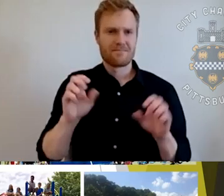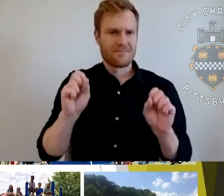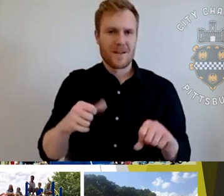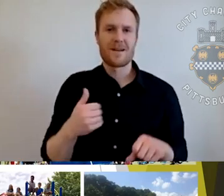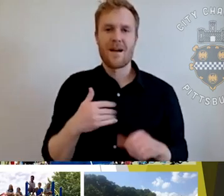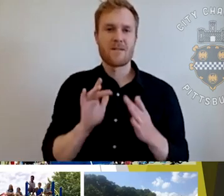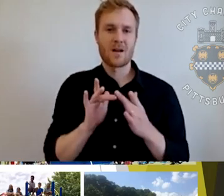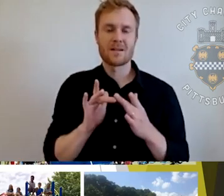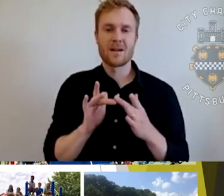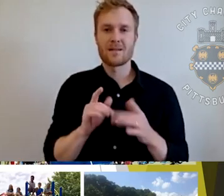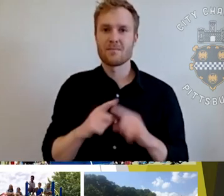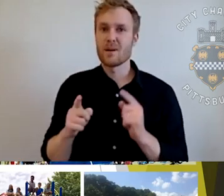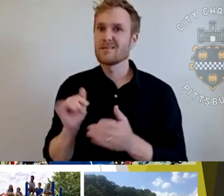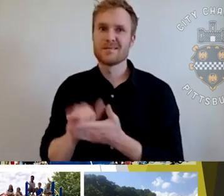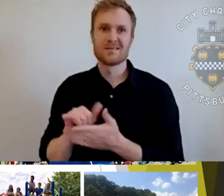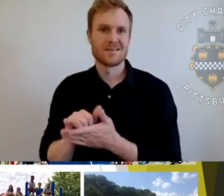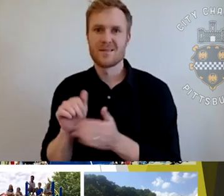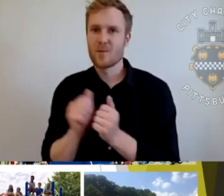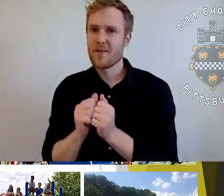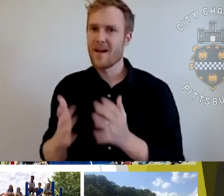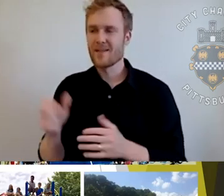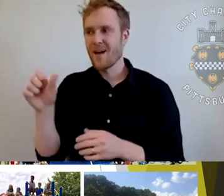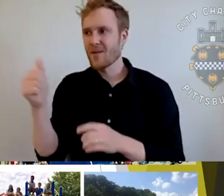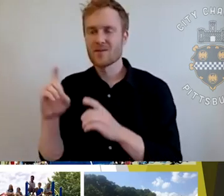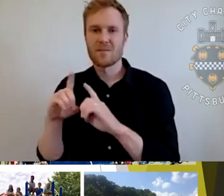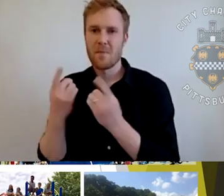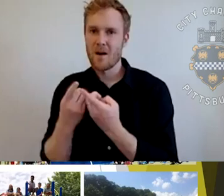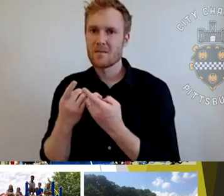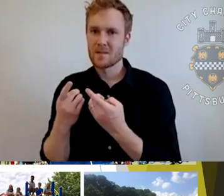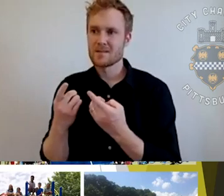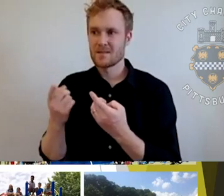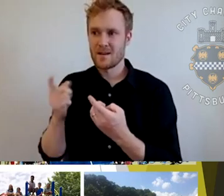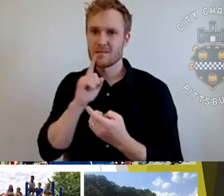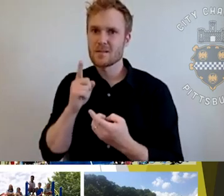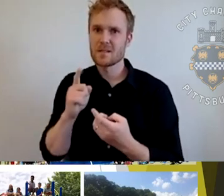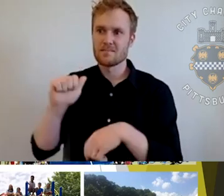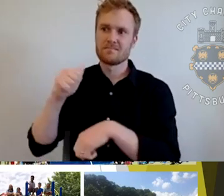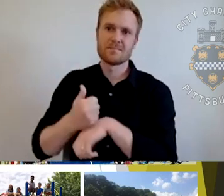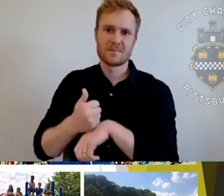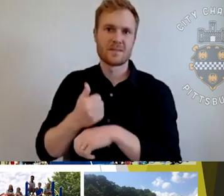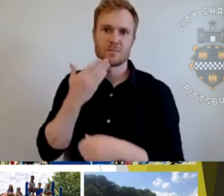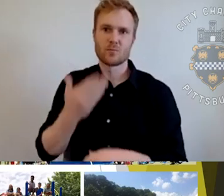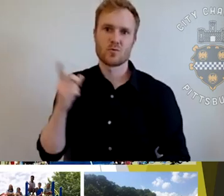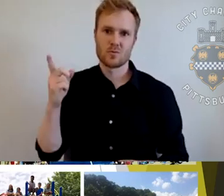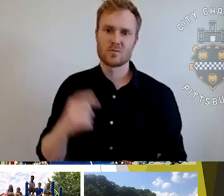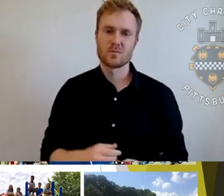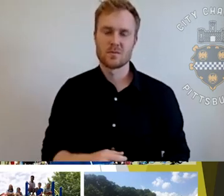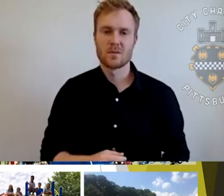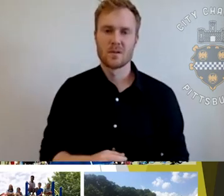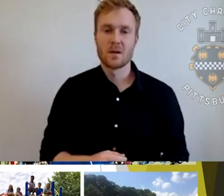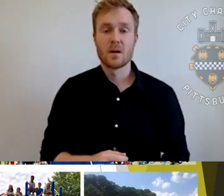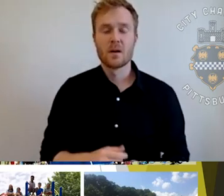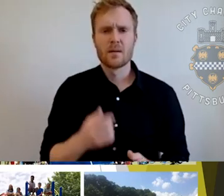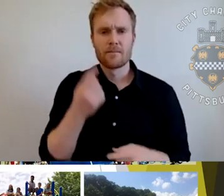wouldn't be possible without without the other departments that kind of put this together. So you might wonder how Parks and